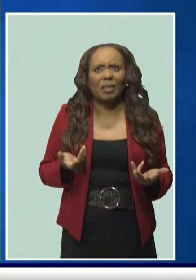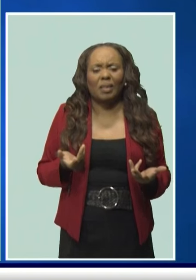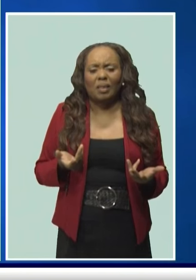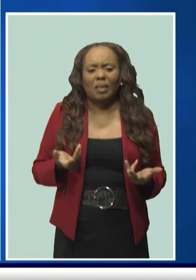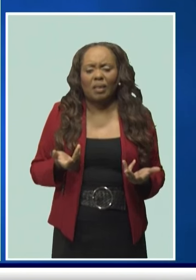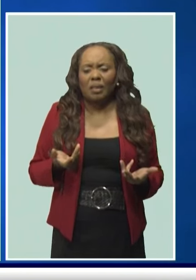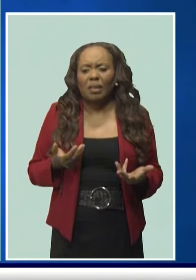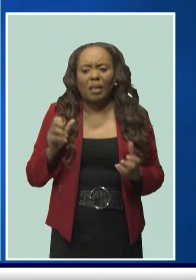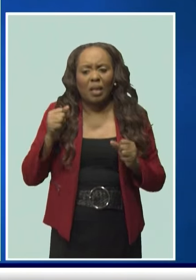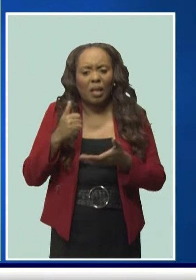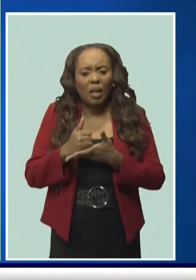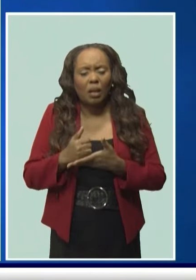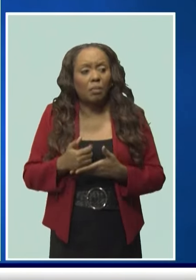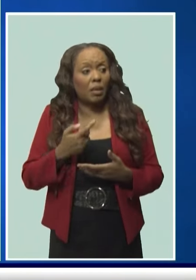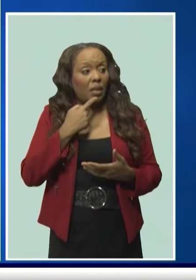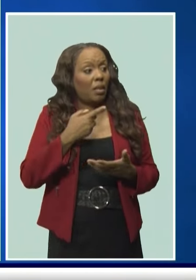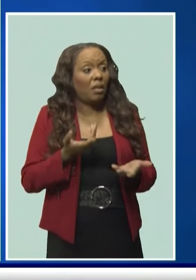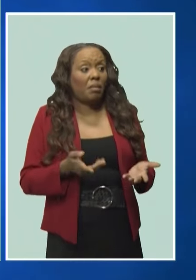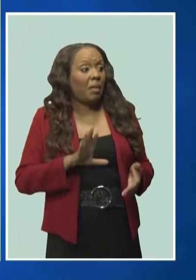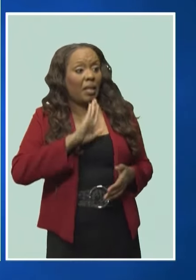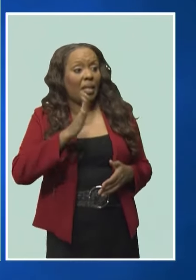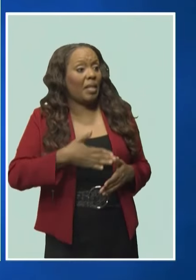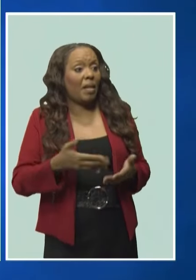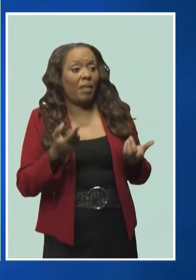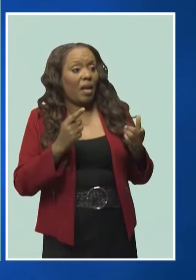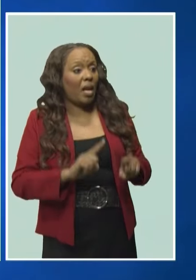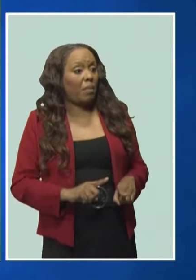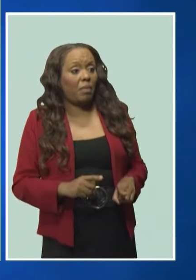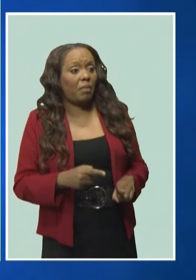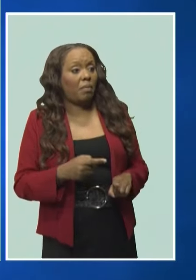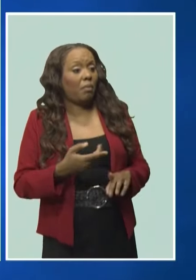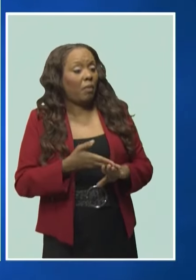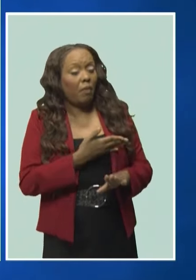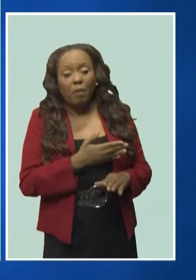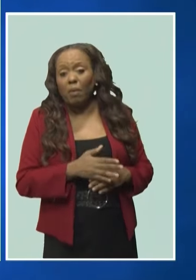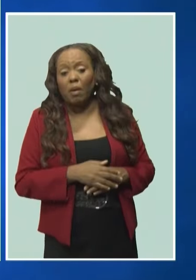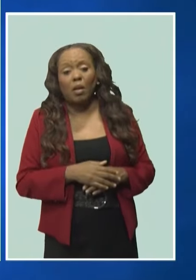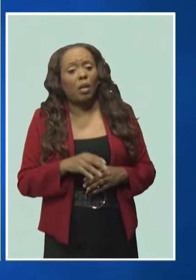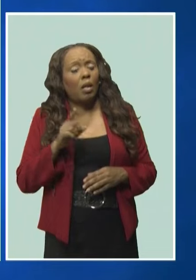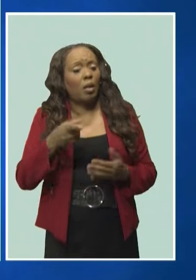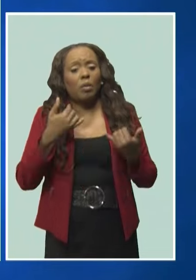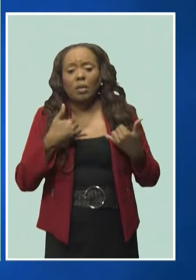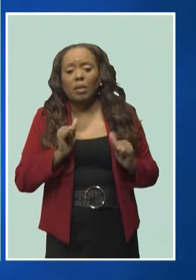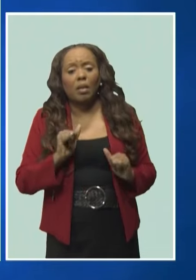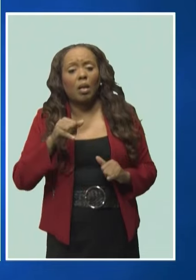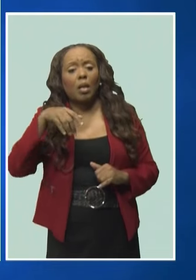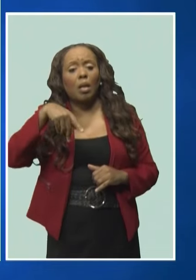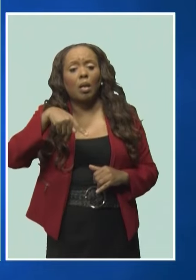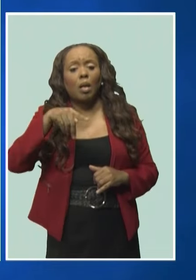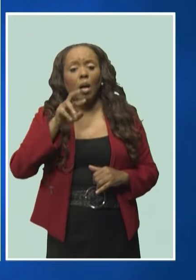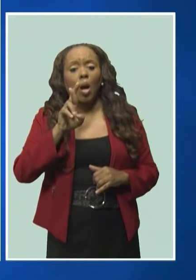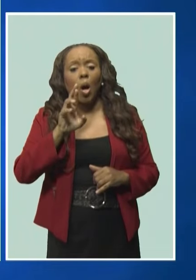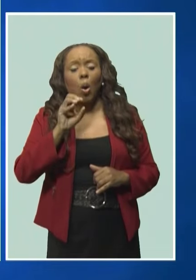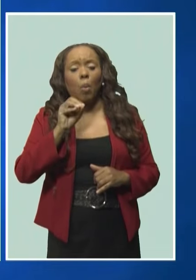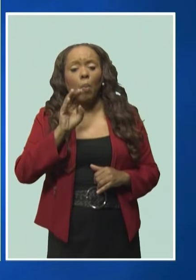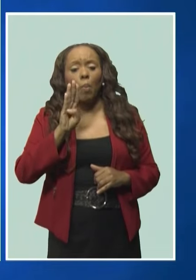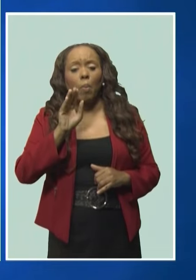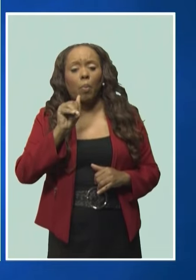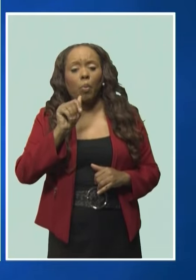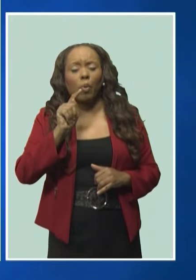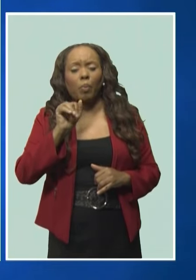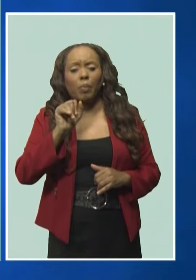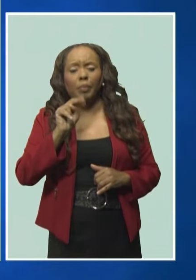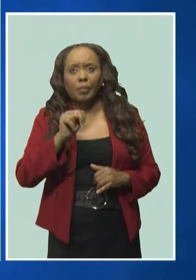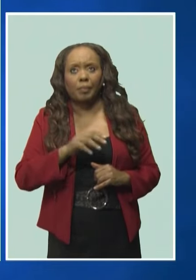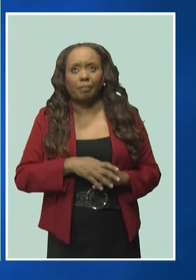anyone there, and I haven't passed the probation period for them to do anything about it. CBC was directed to speak